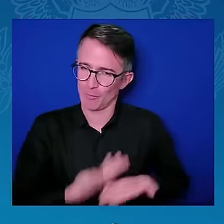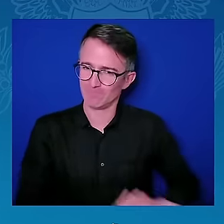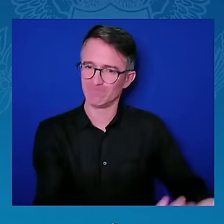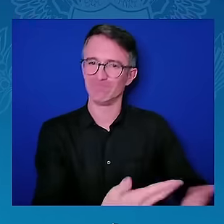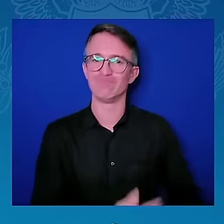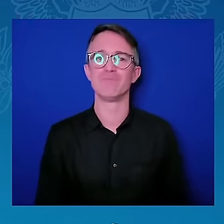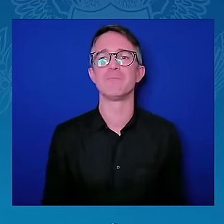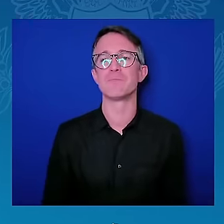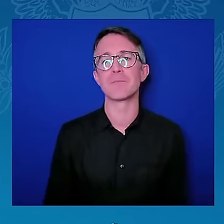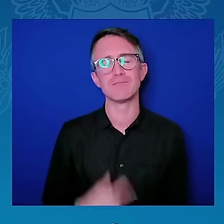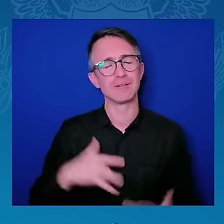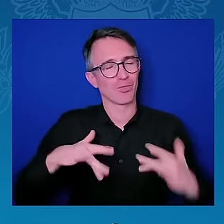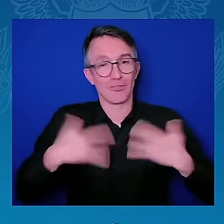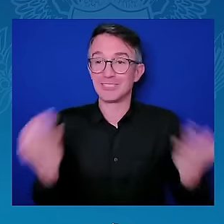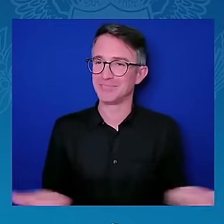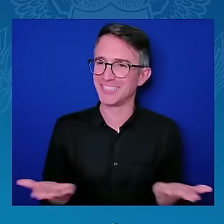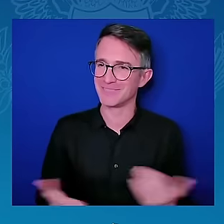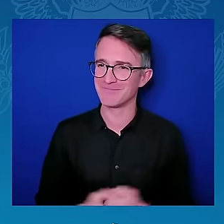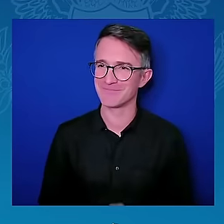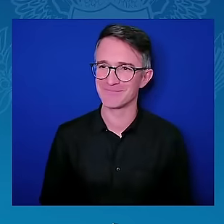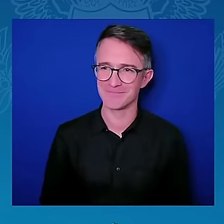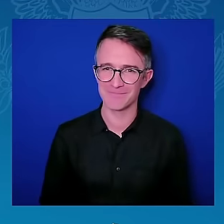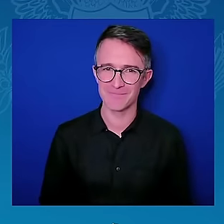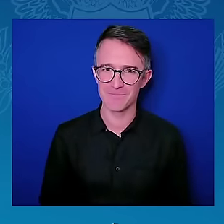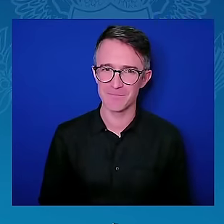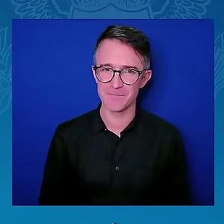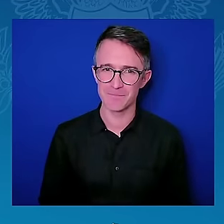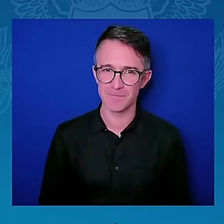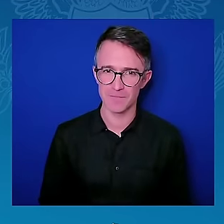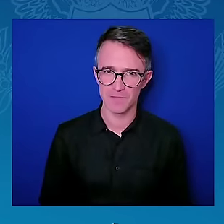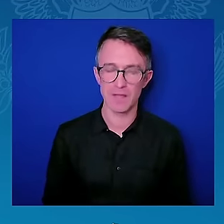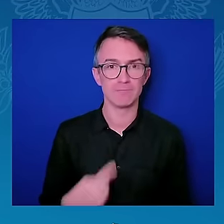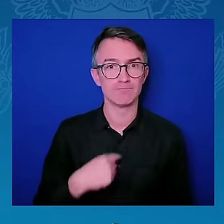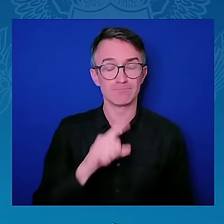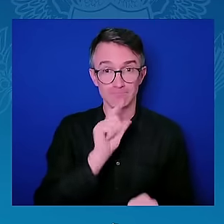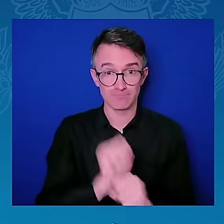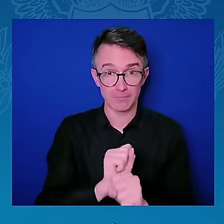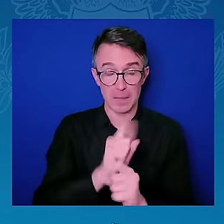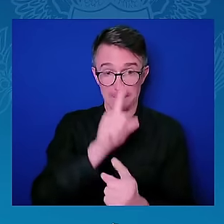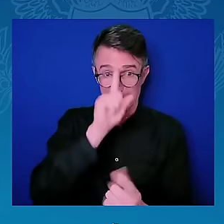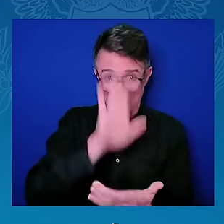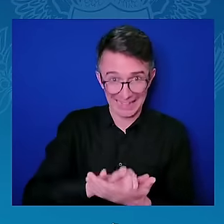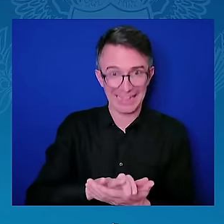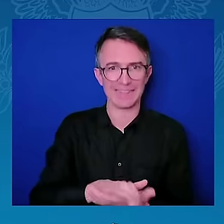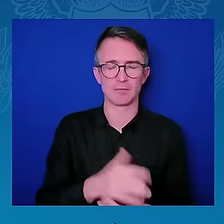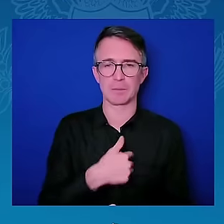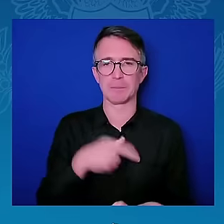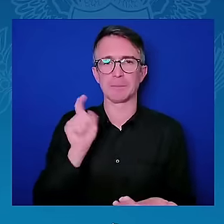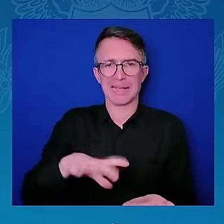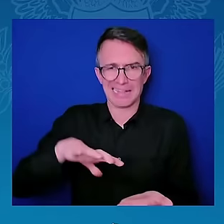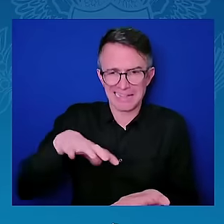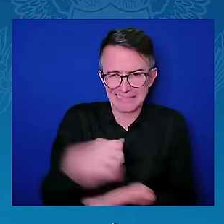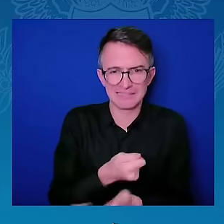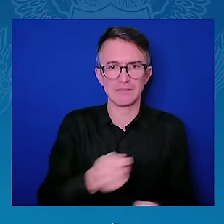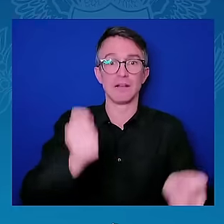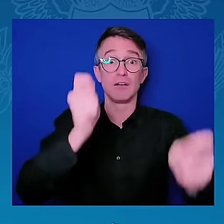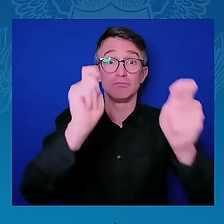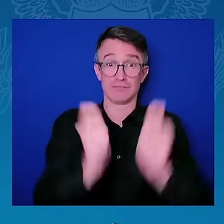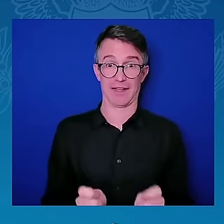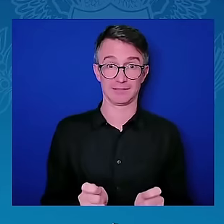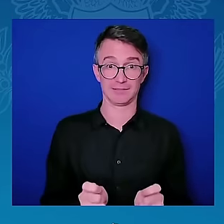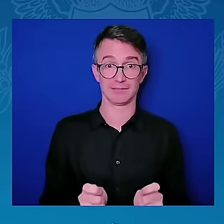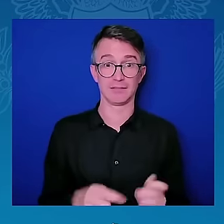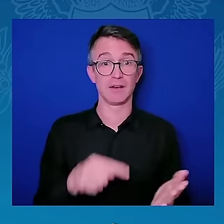and upgrade and update the narrative of the relationship between the United States and the continent of Africa. Africa.